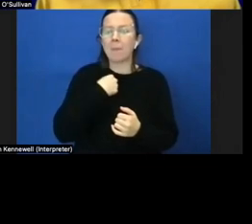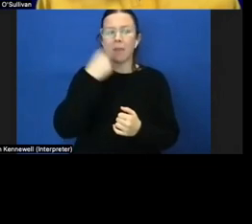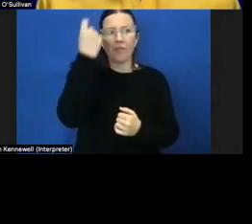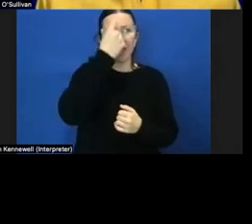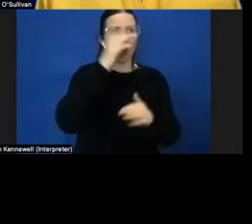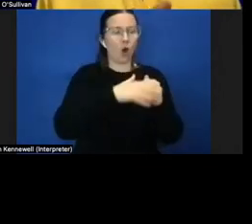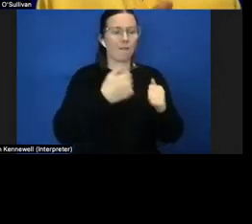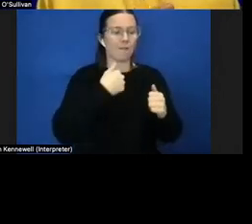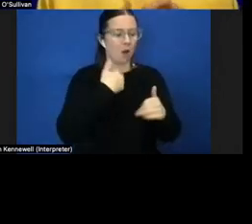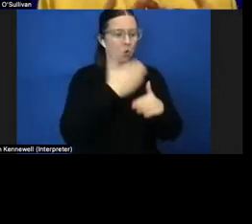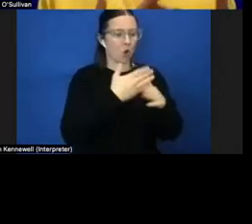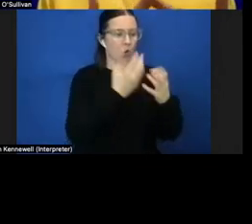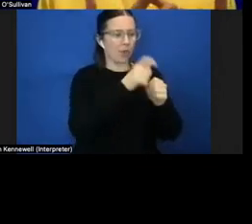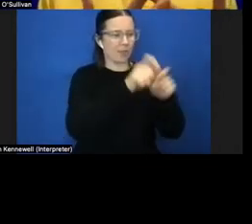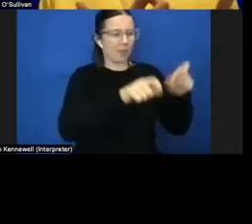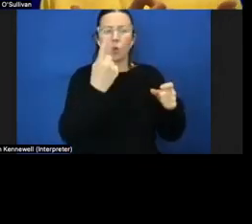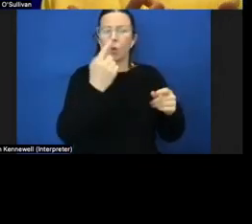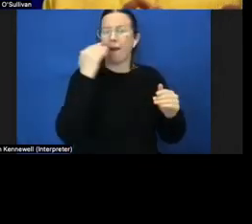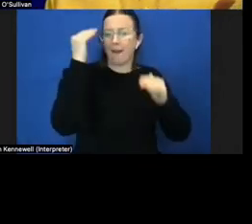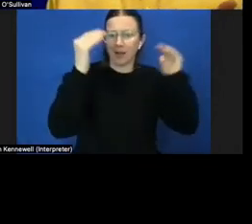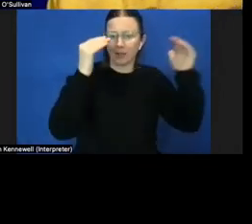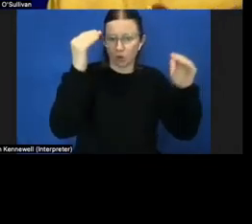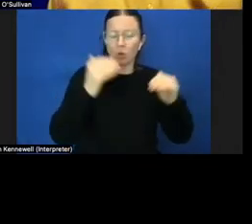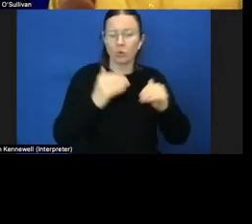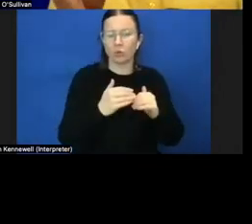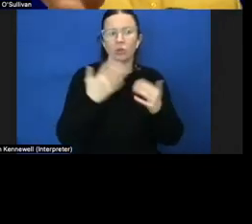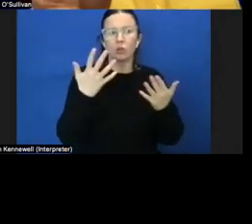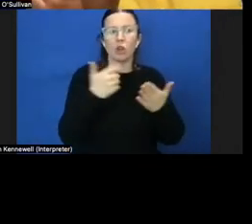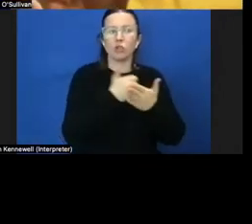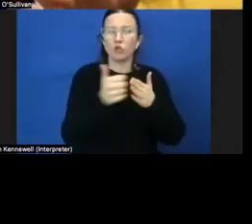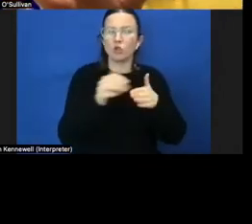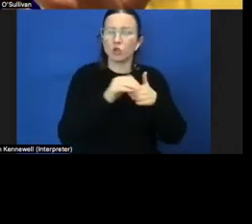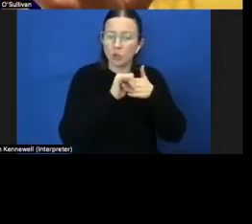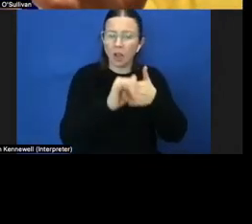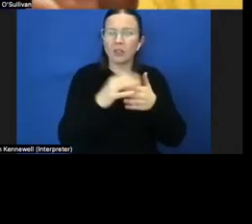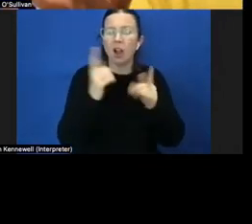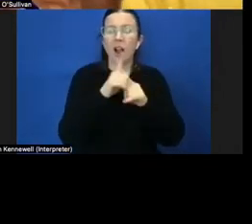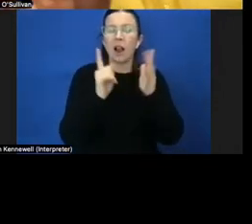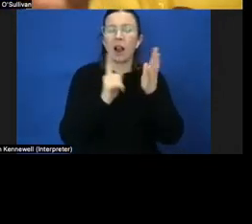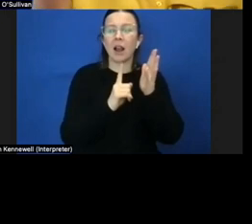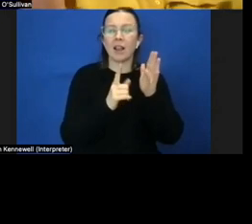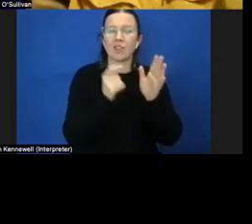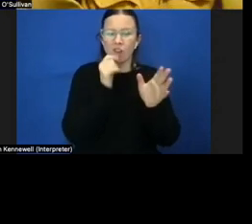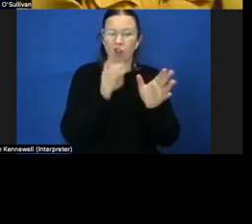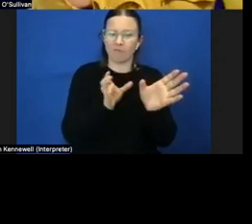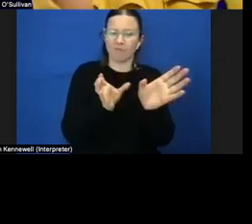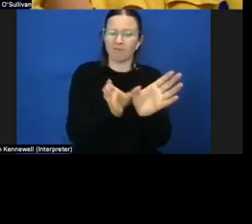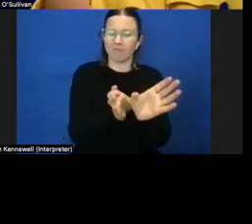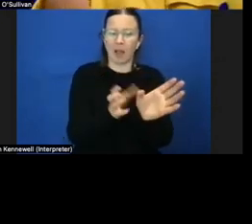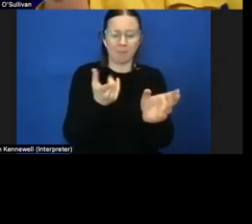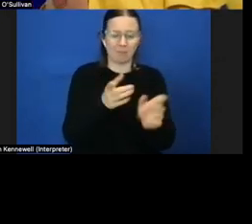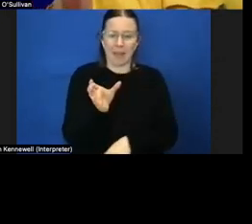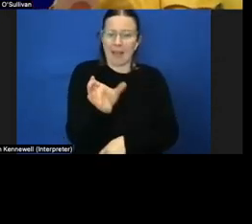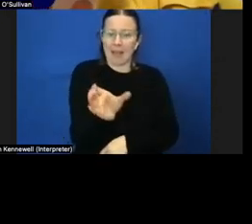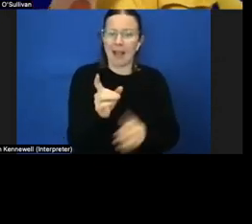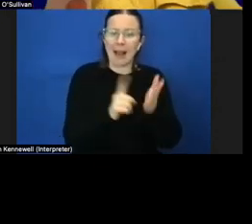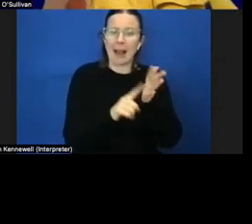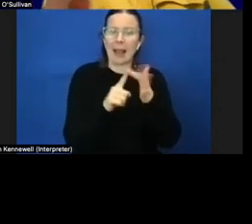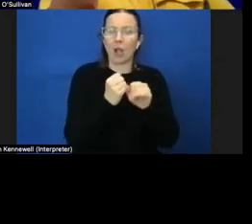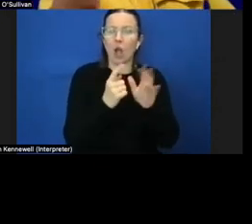who are adults um so traditional guiding you're looking at sort of like the lego man grip with the cupped hands that will go on the guide's arm